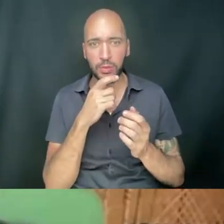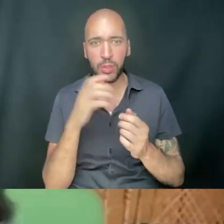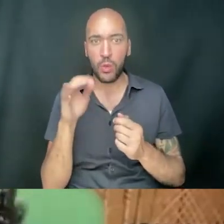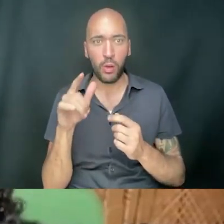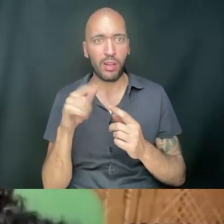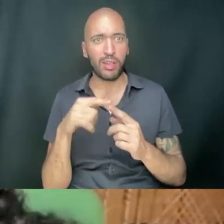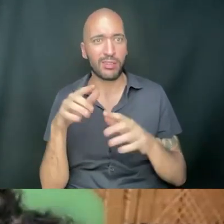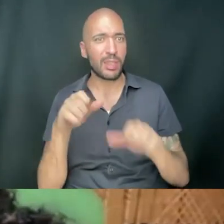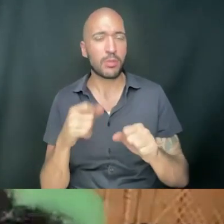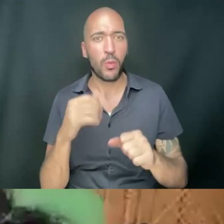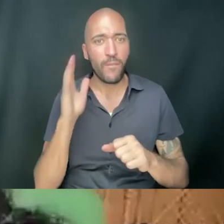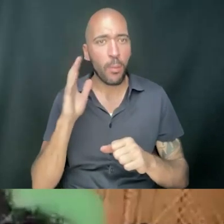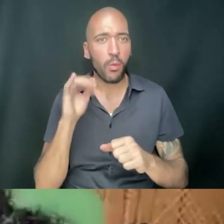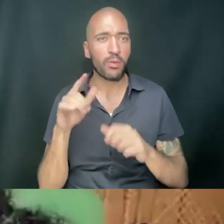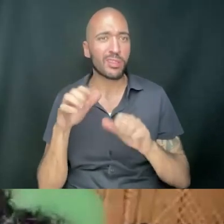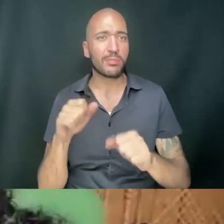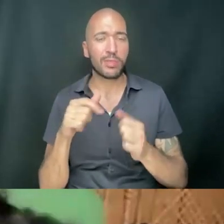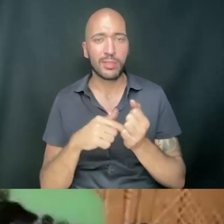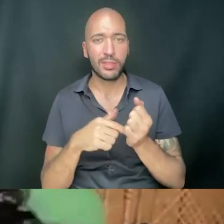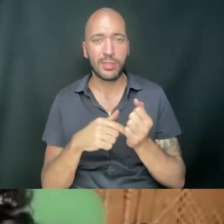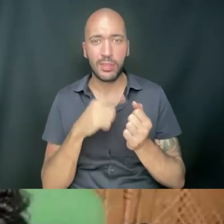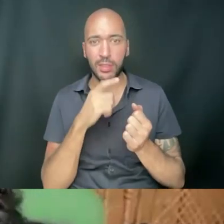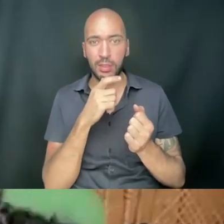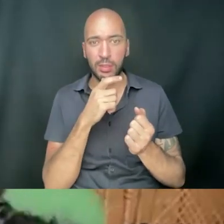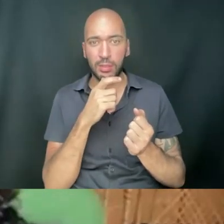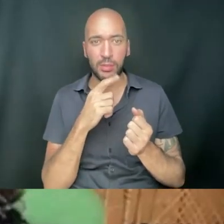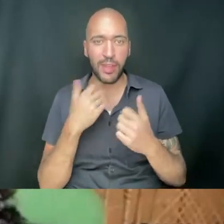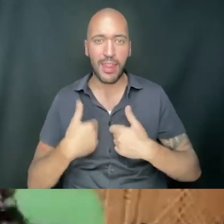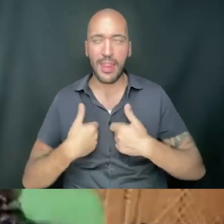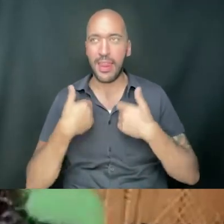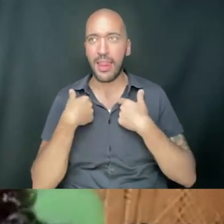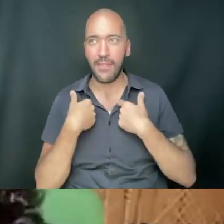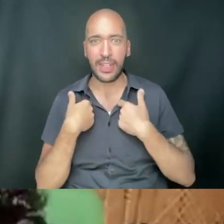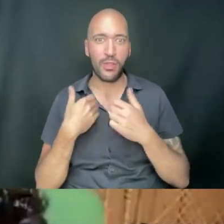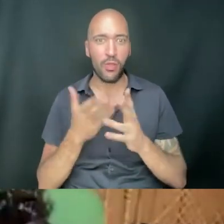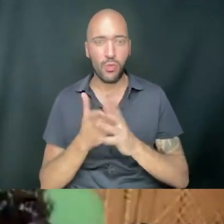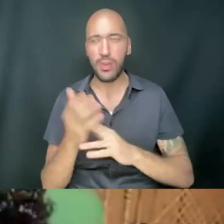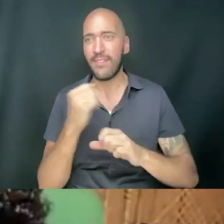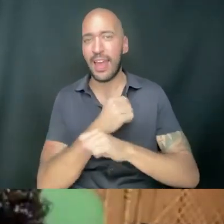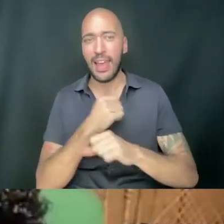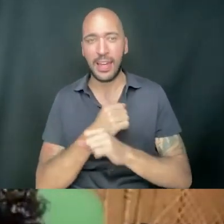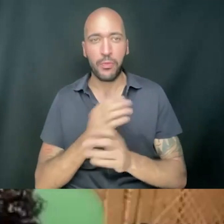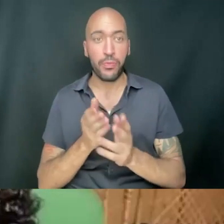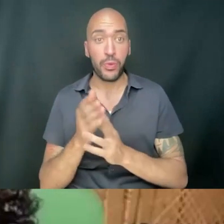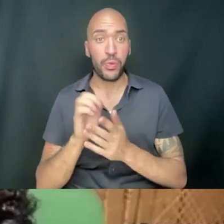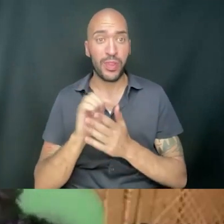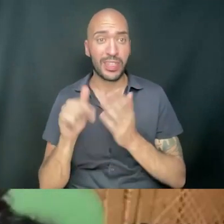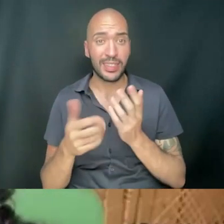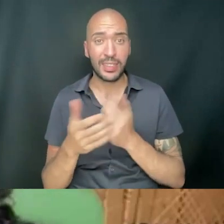subjects or former colonial subjects, um, who are living through and fighting, right? Um, through these